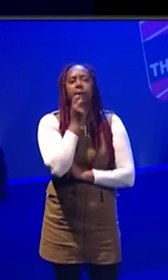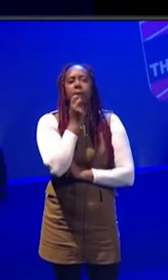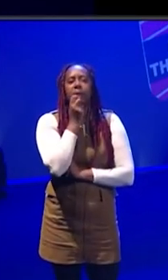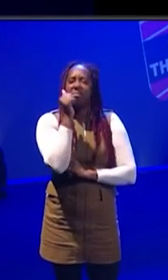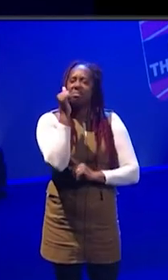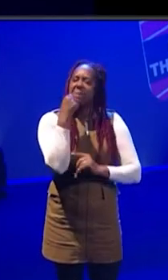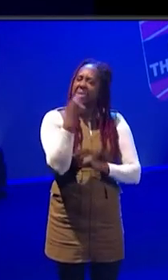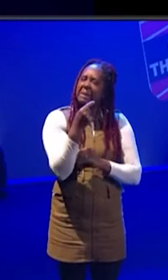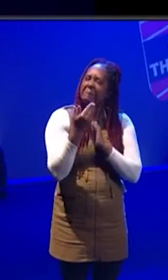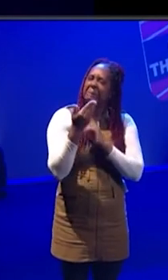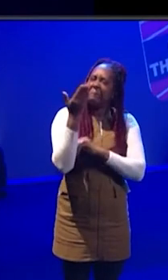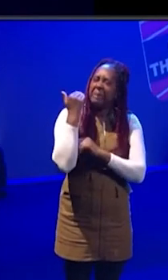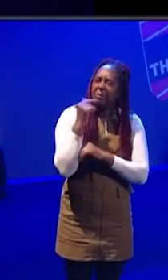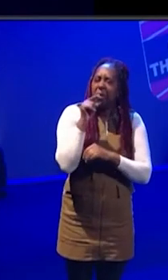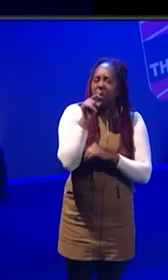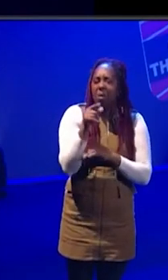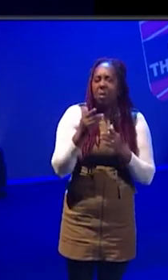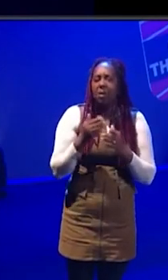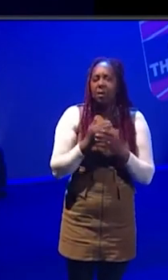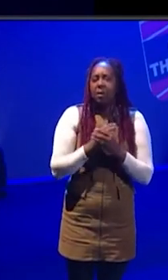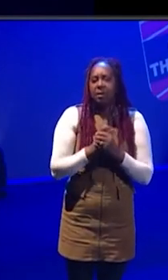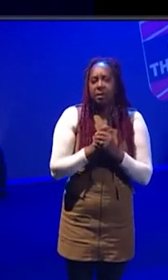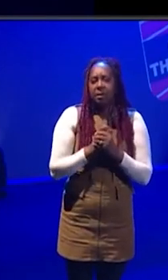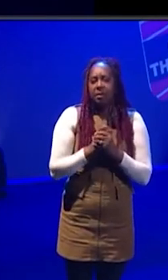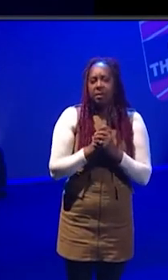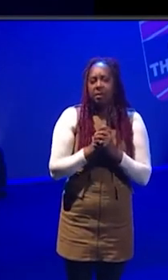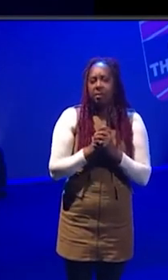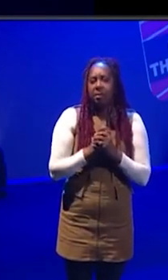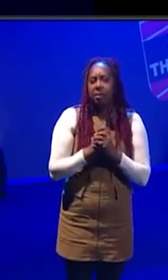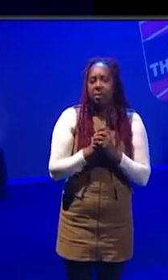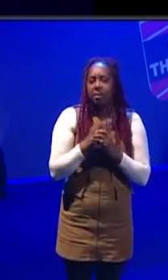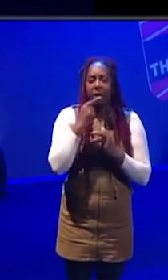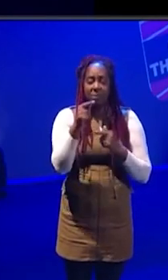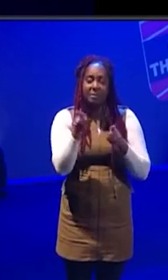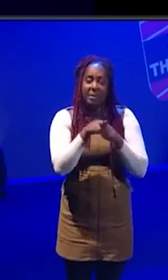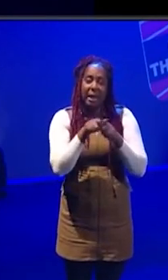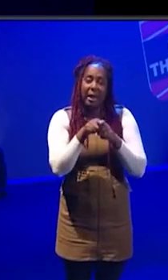what appealed to me about this industry was collaborative practice.